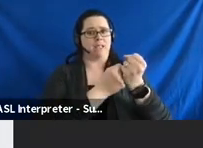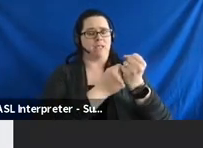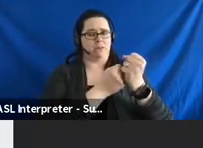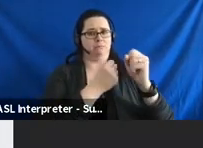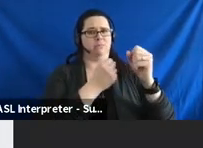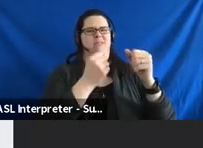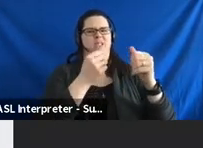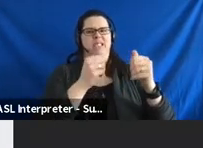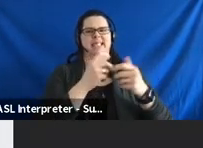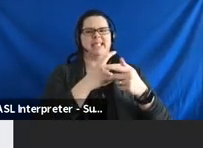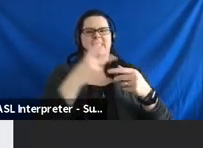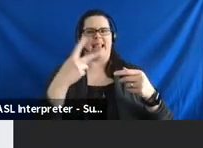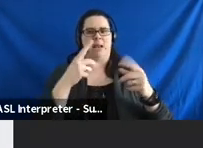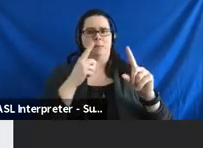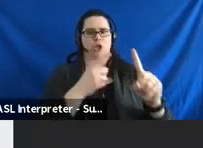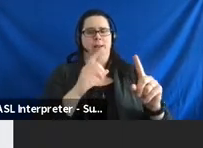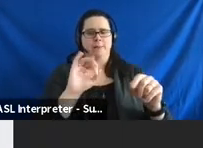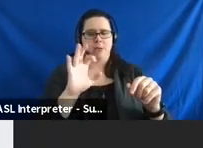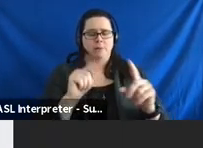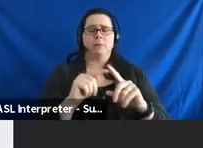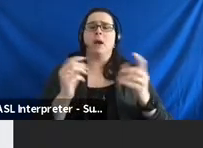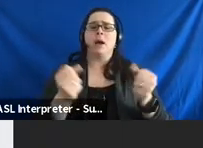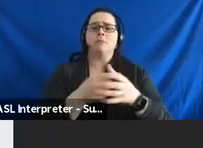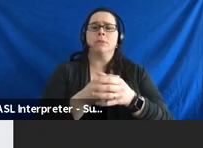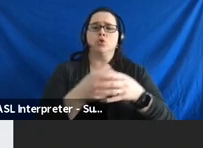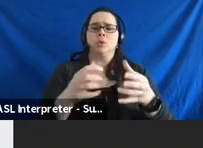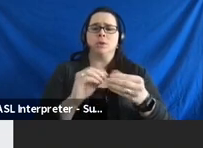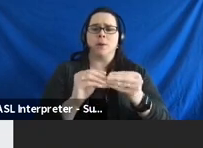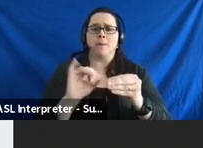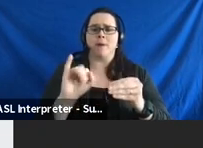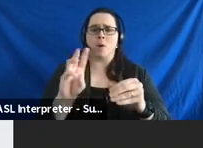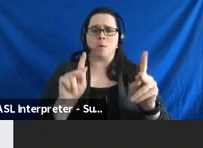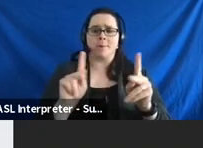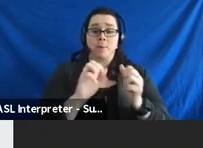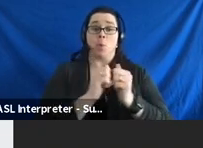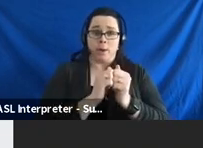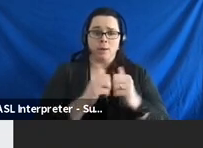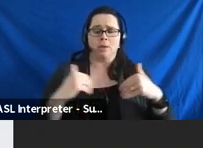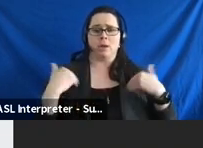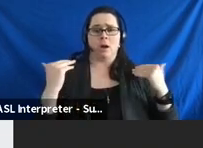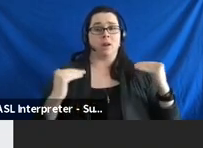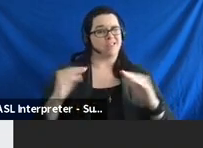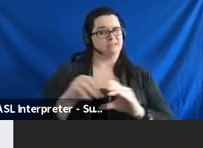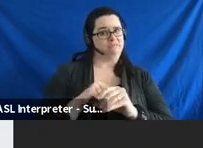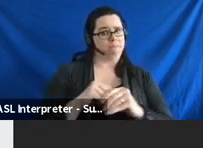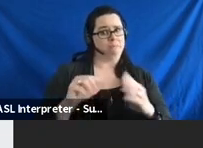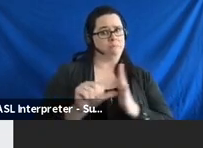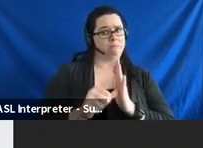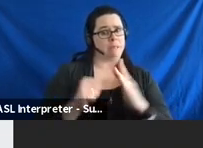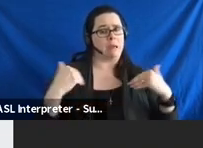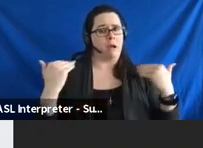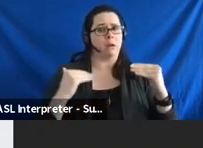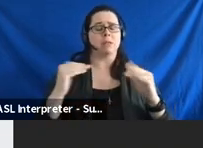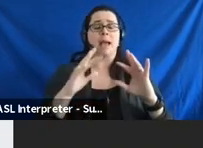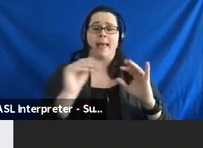This is to increase the number of Iowans with disabilities, including young adults, which is important, and their family members who